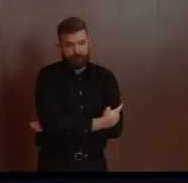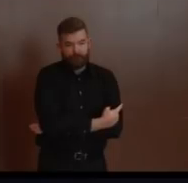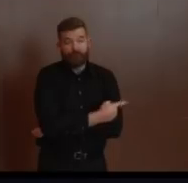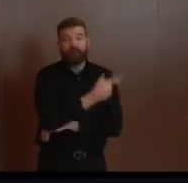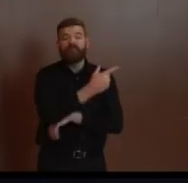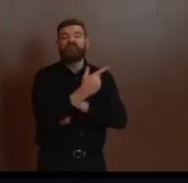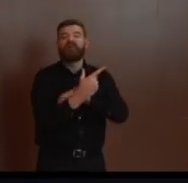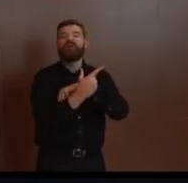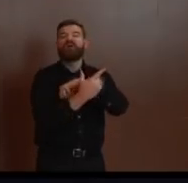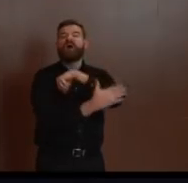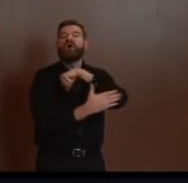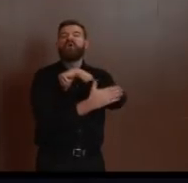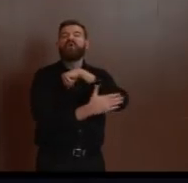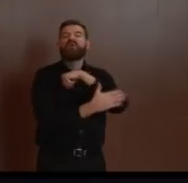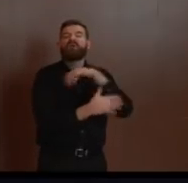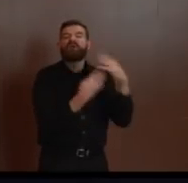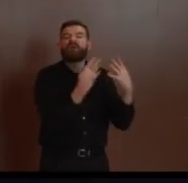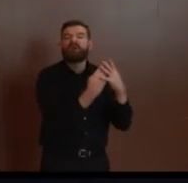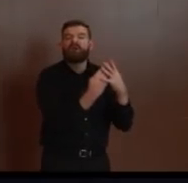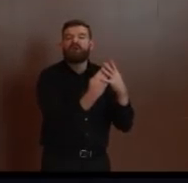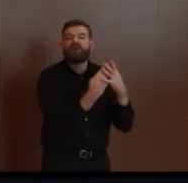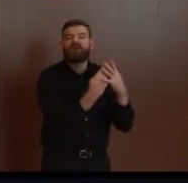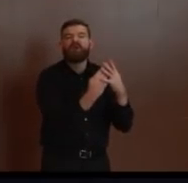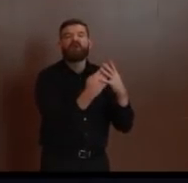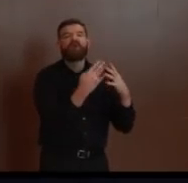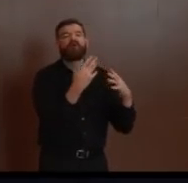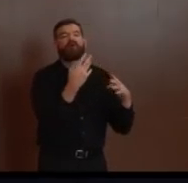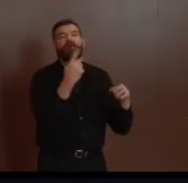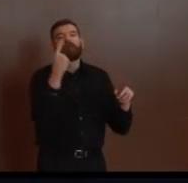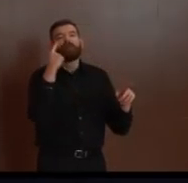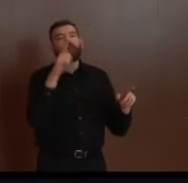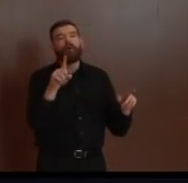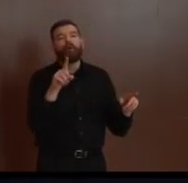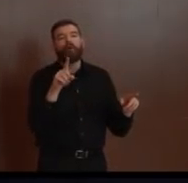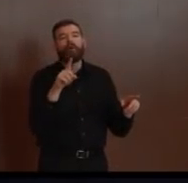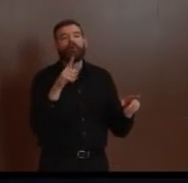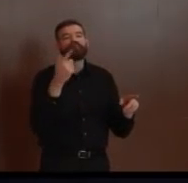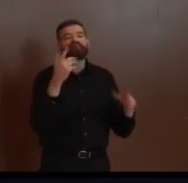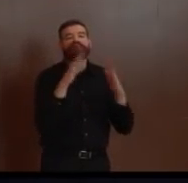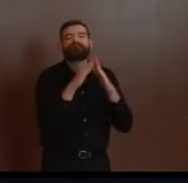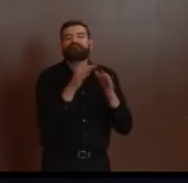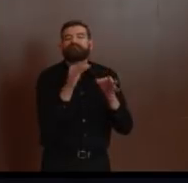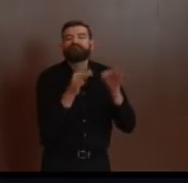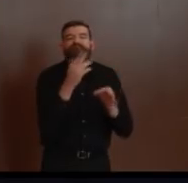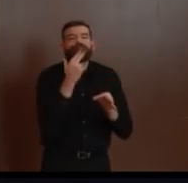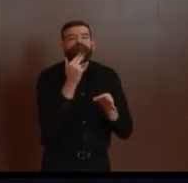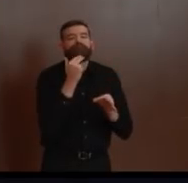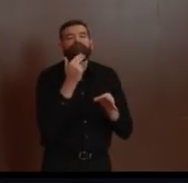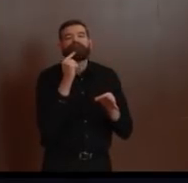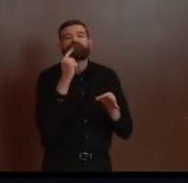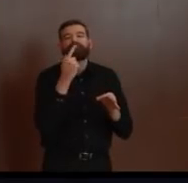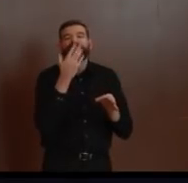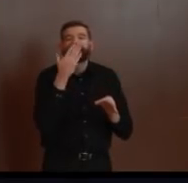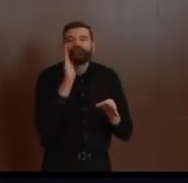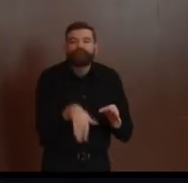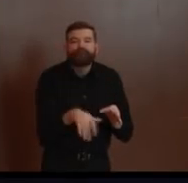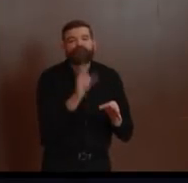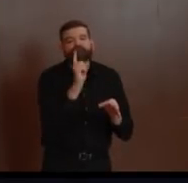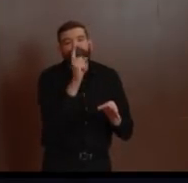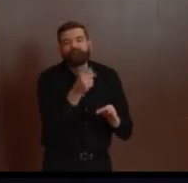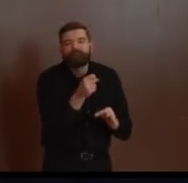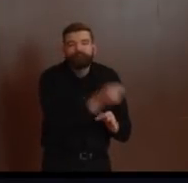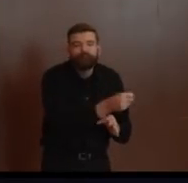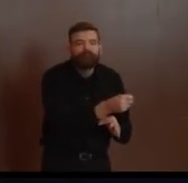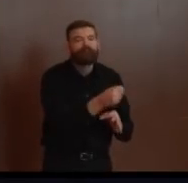probation, or they've been sentenced there because of municipal court convictions, or are serving time for fourth-degree offenses, or